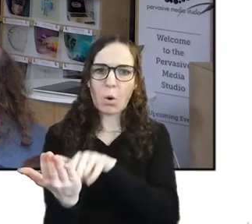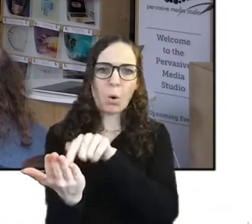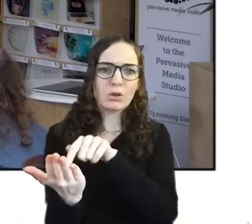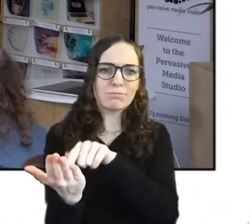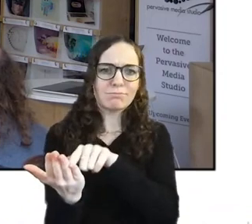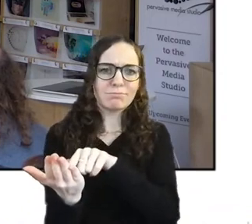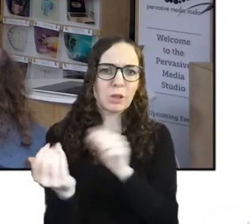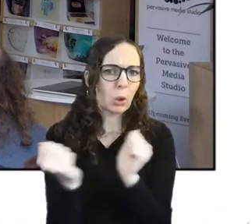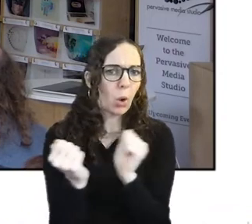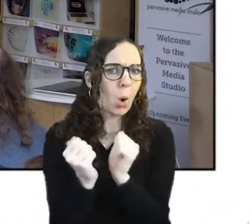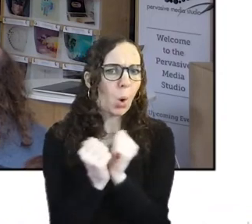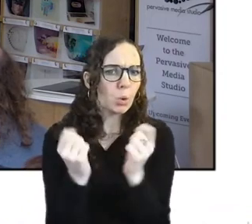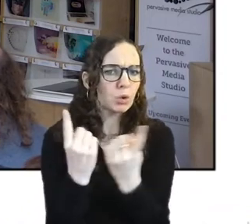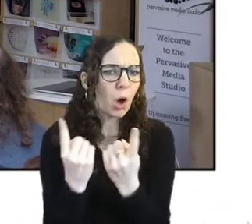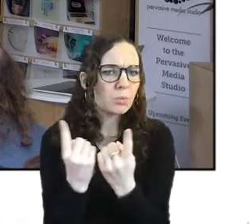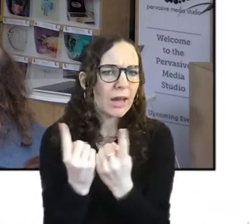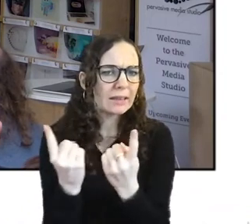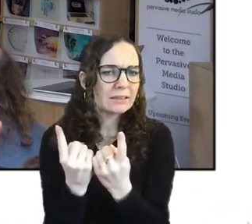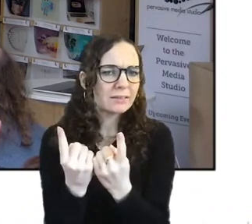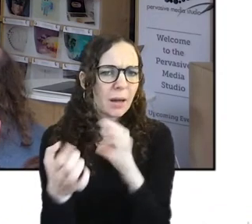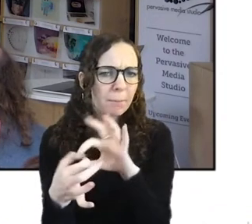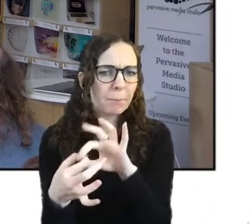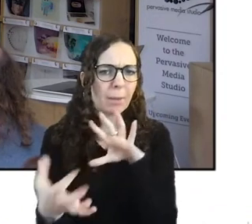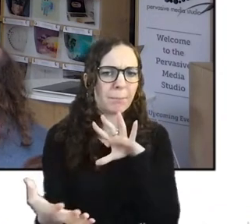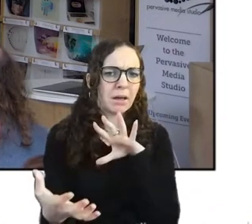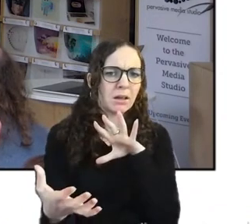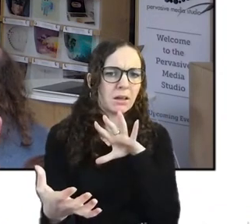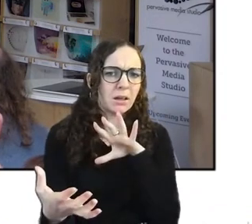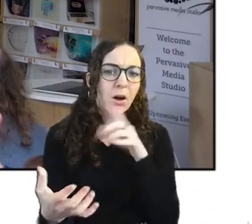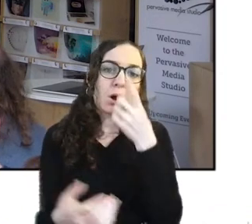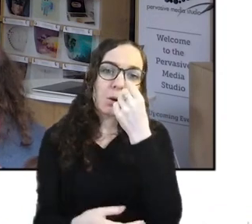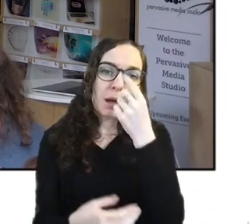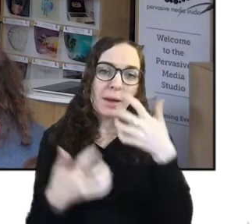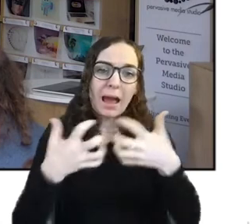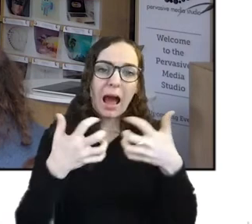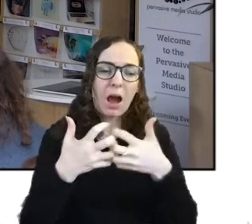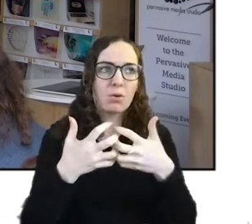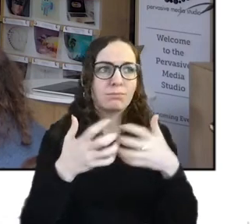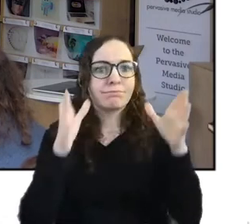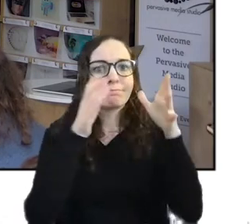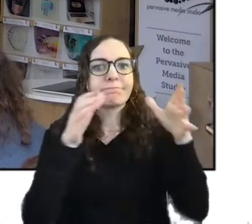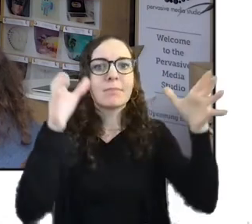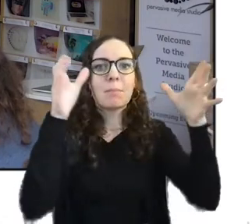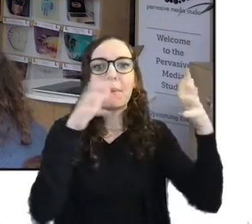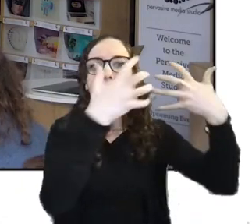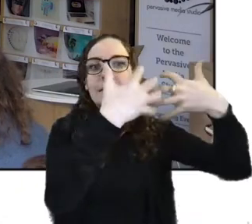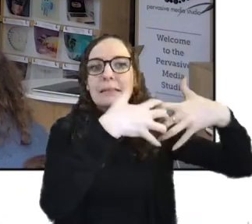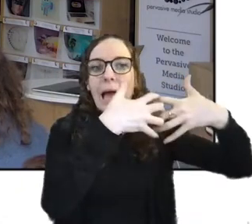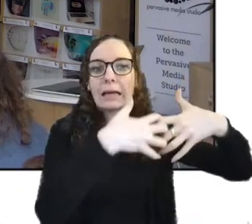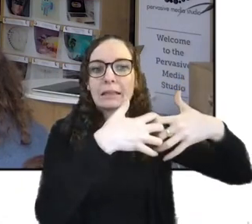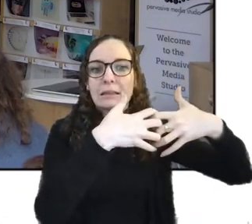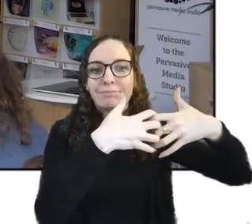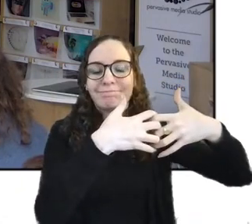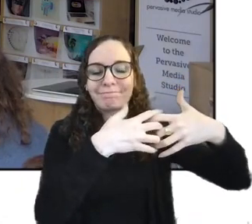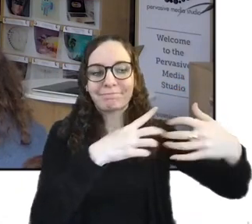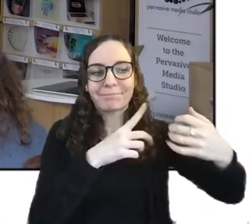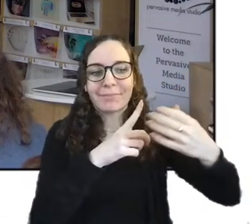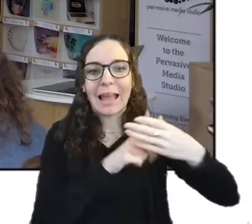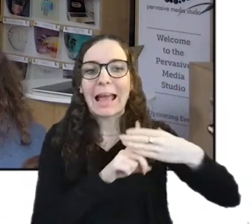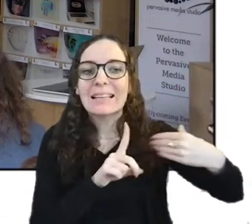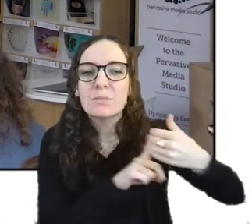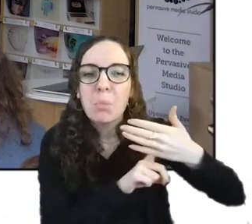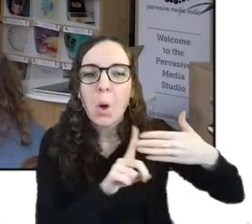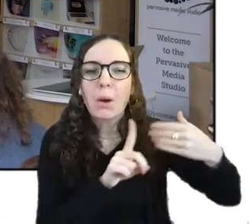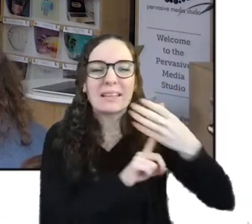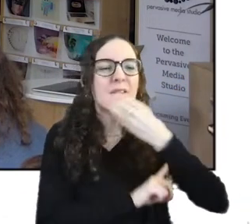and sometimes how we can feel very exploited alienated by big tech so with the feeling machines program we're not trying to say that